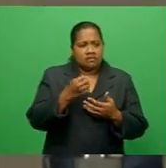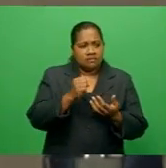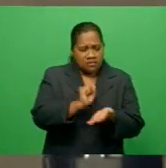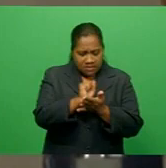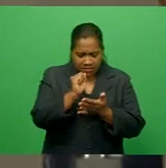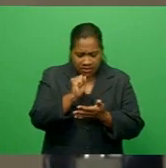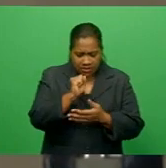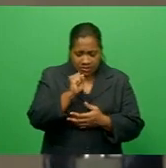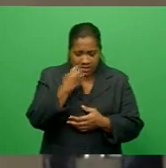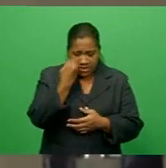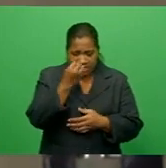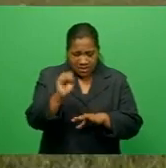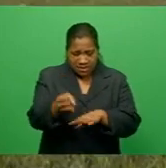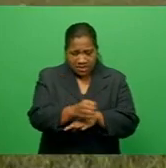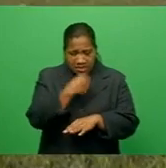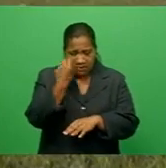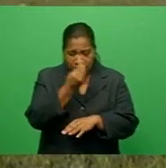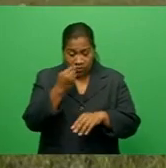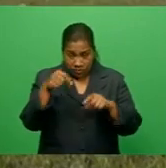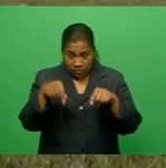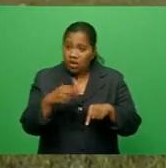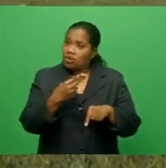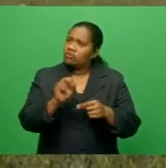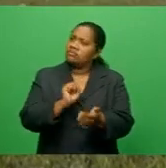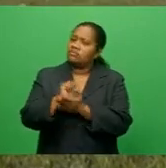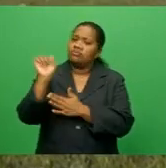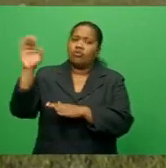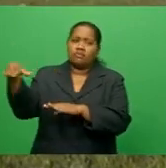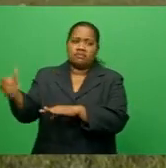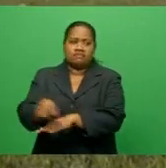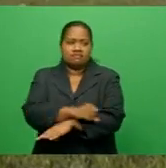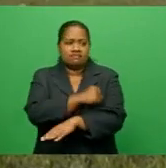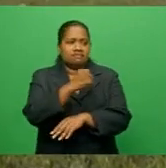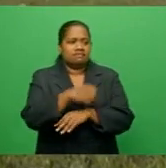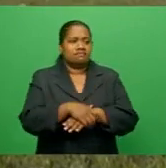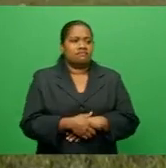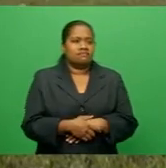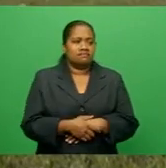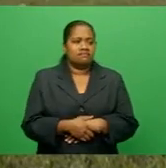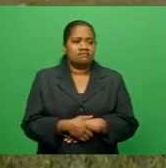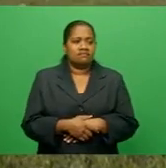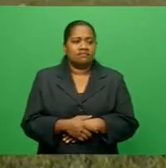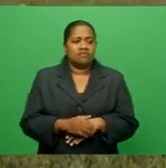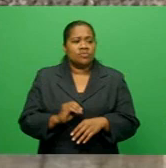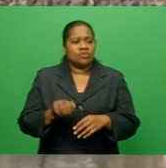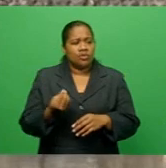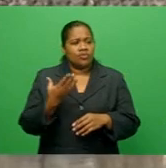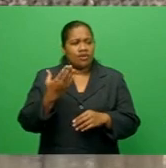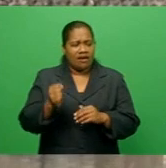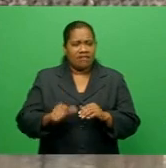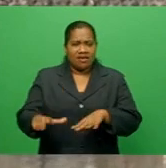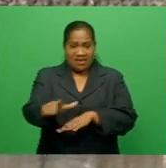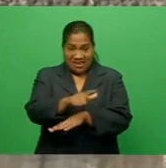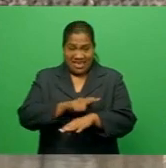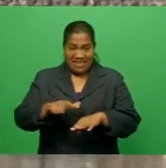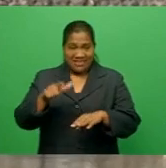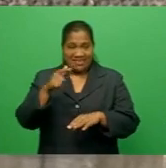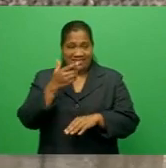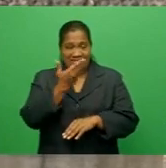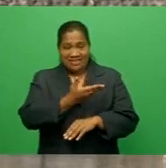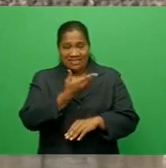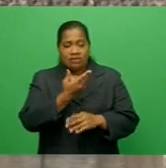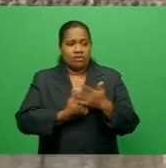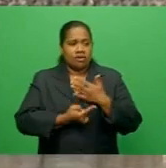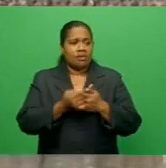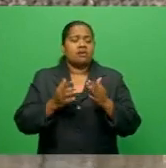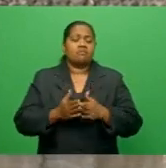to overseas. The Lombasa Town Council has acquired a three-acre land at Nayada Subdivision to build what will be the